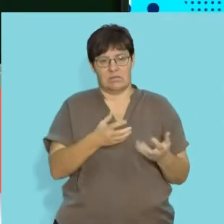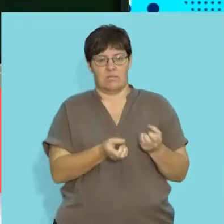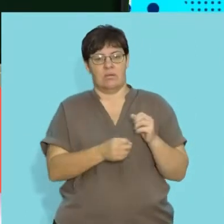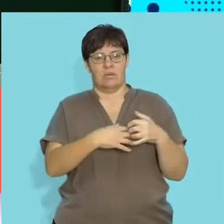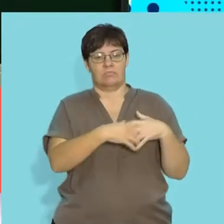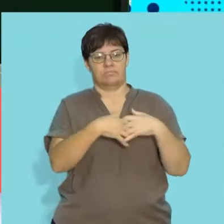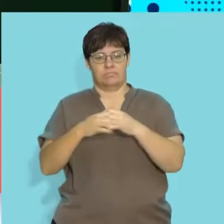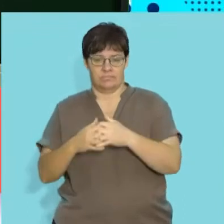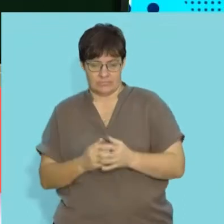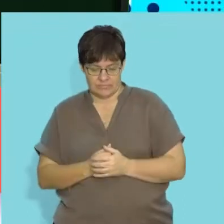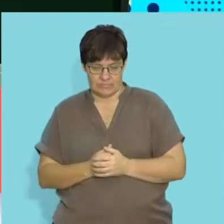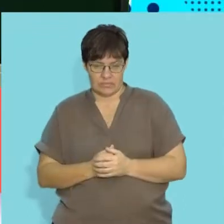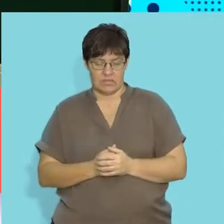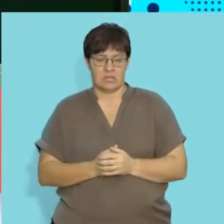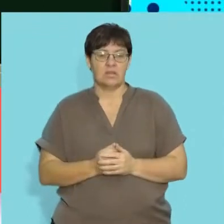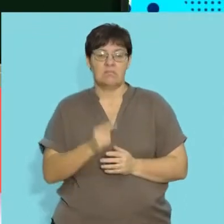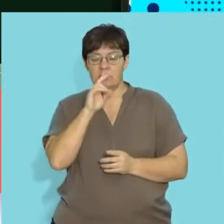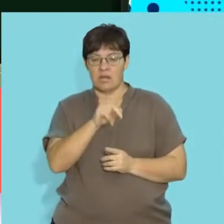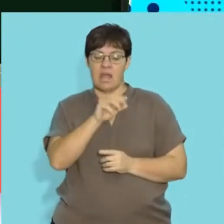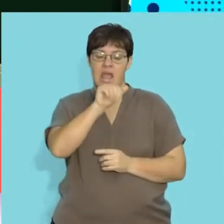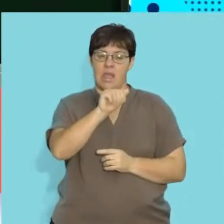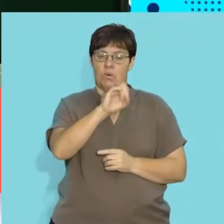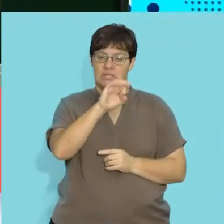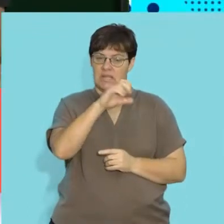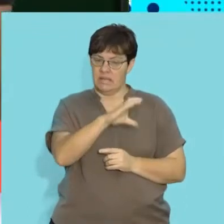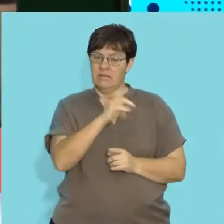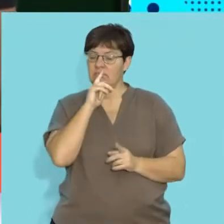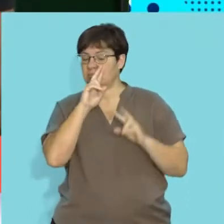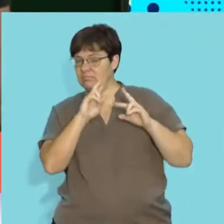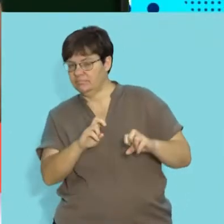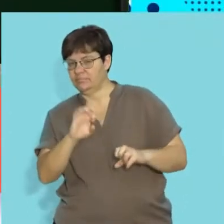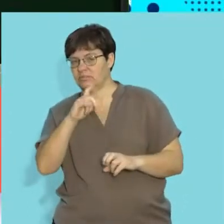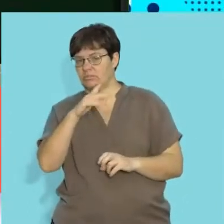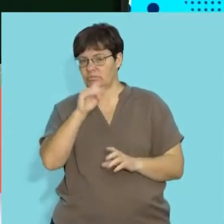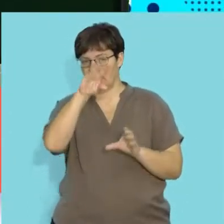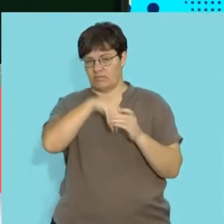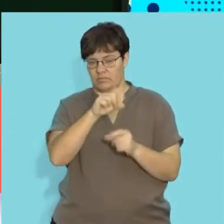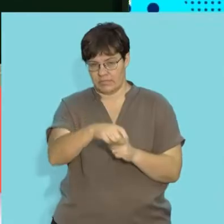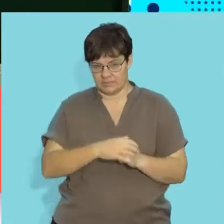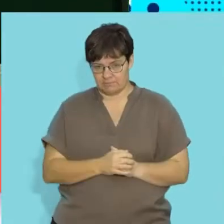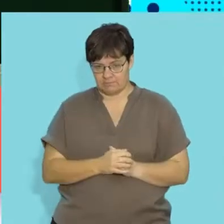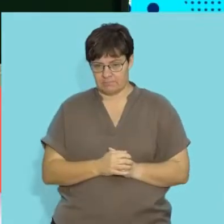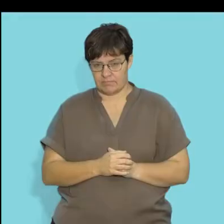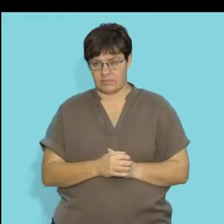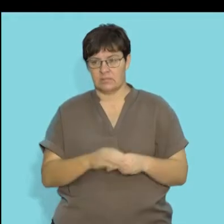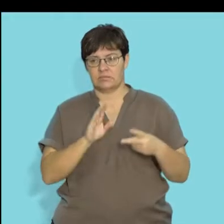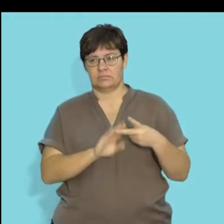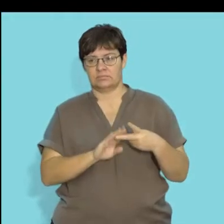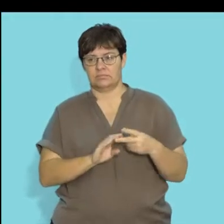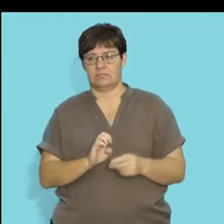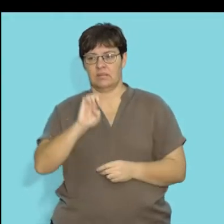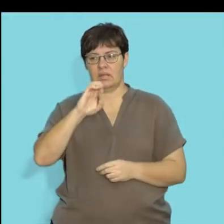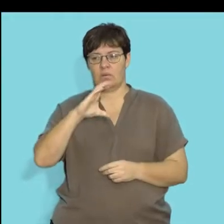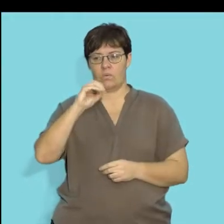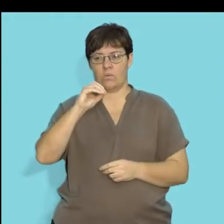existence. So, it's important that we recognize the abiotic factors when we study ecology. The next concept